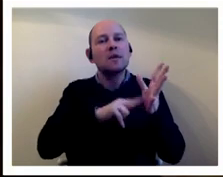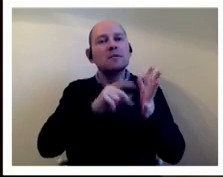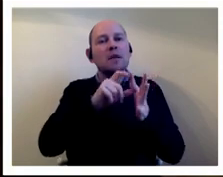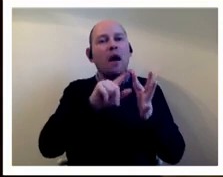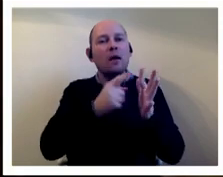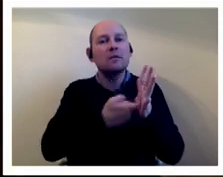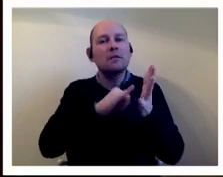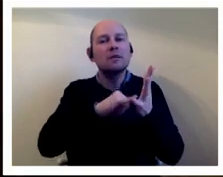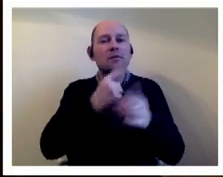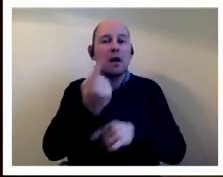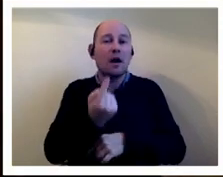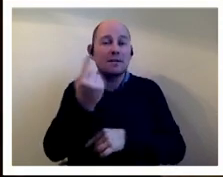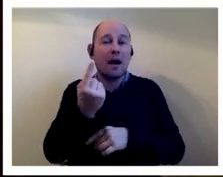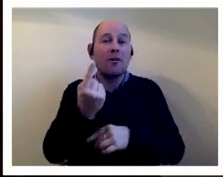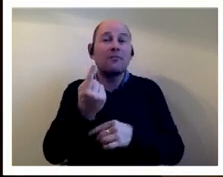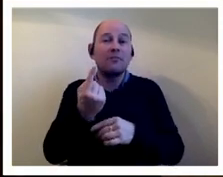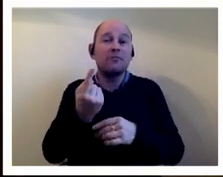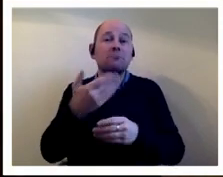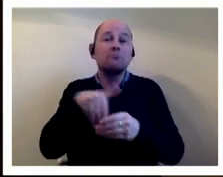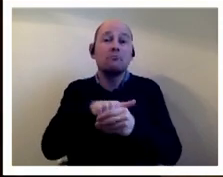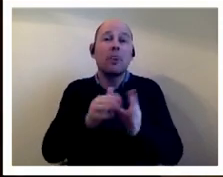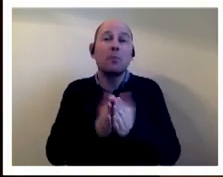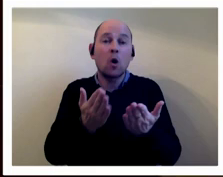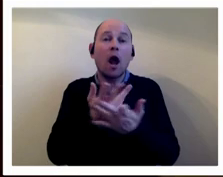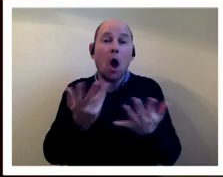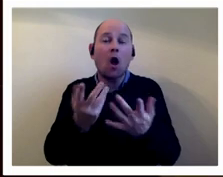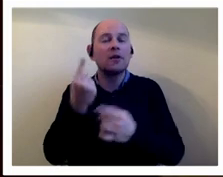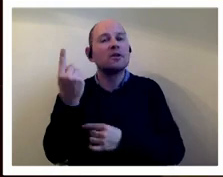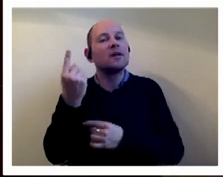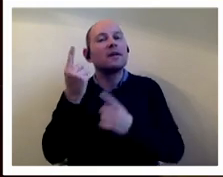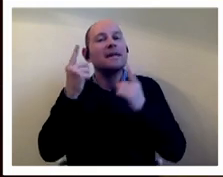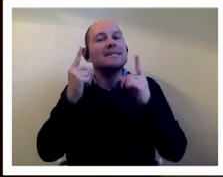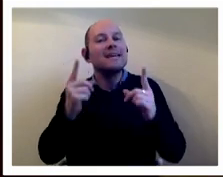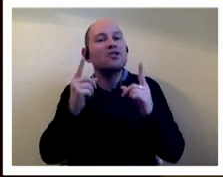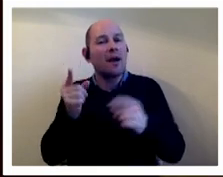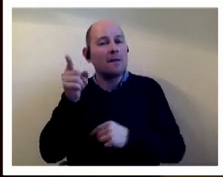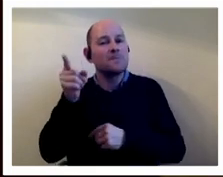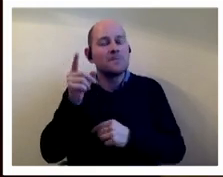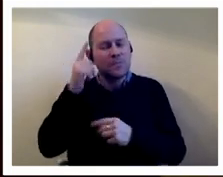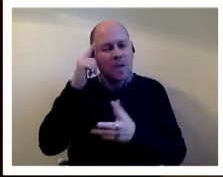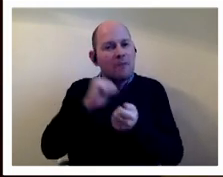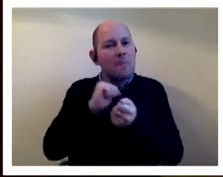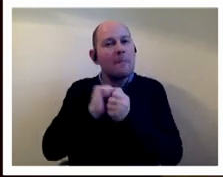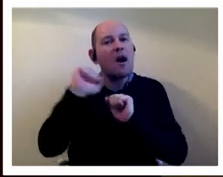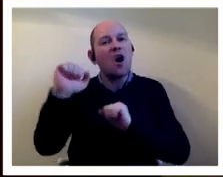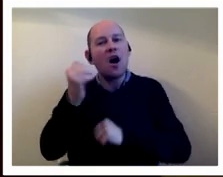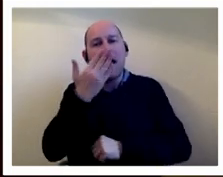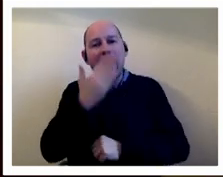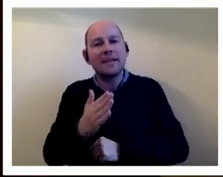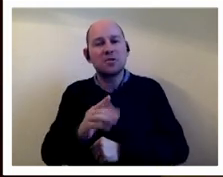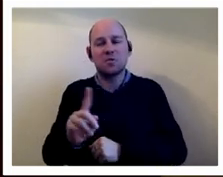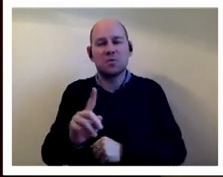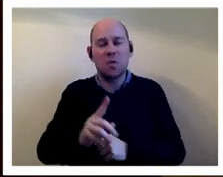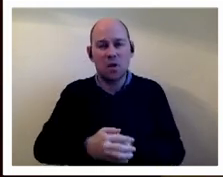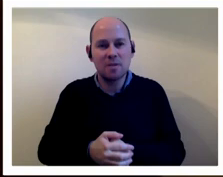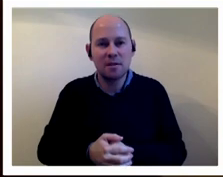story in various points of the story um she's a teacher um i remember you know her kind of attitude towards it was was my was